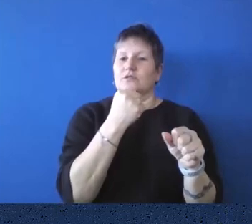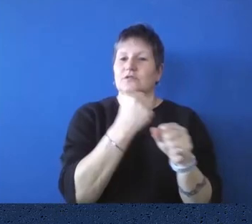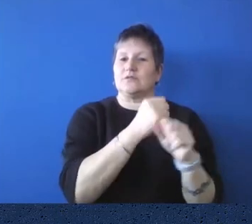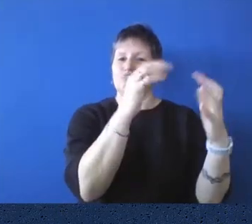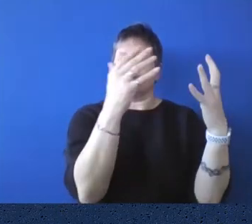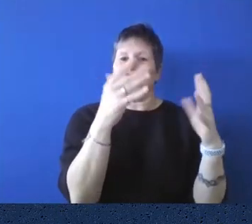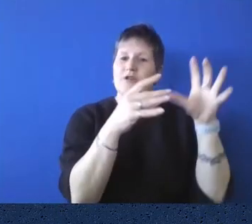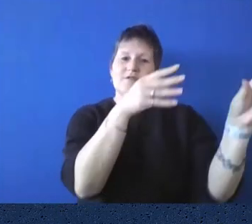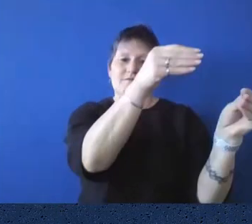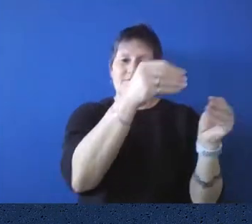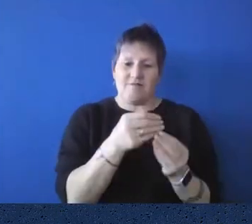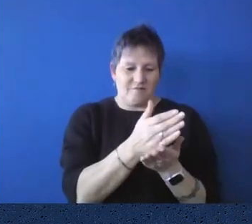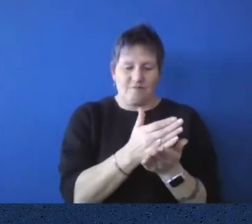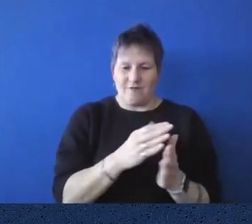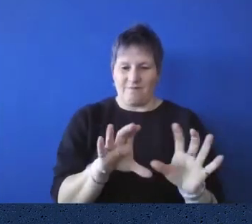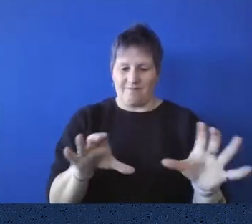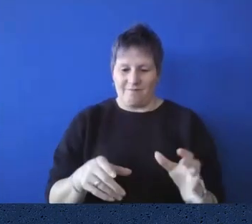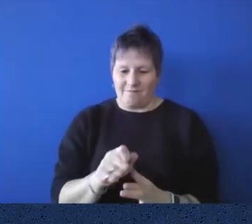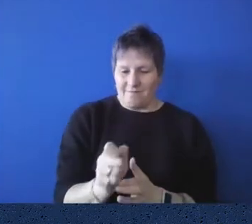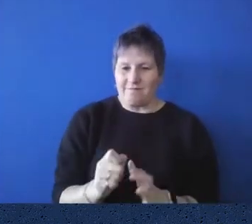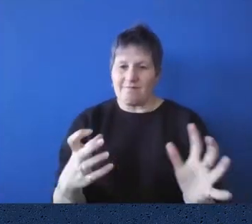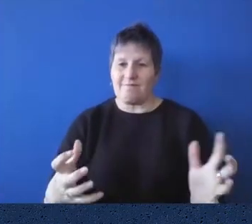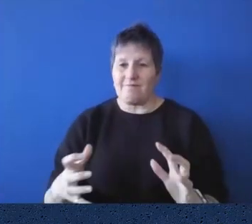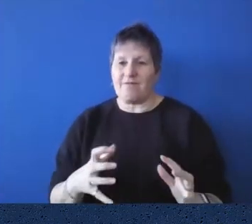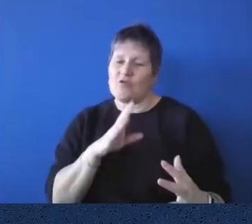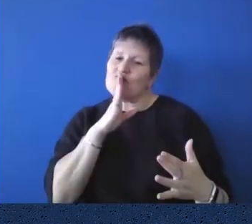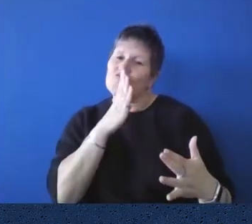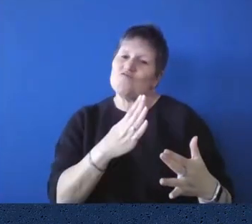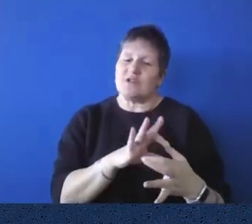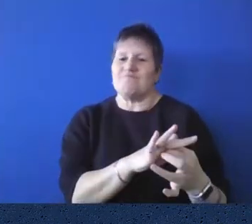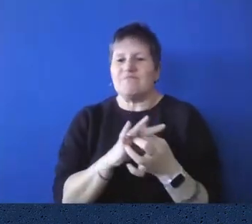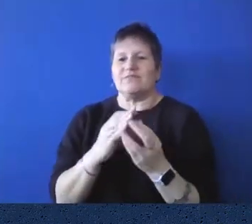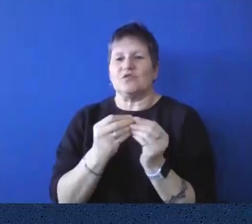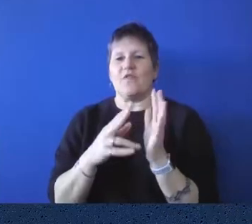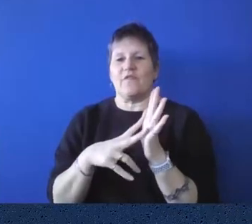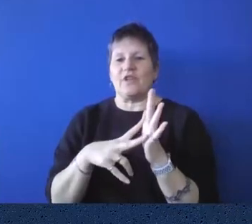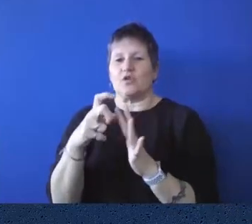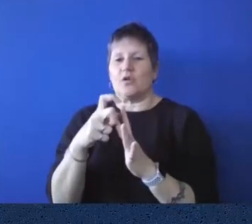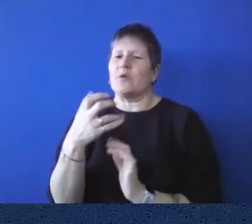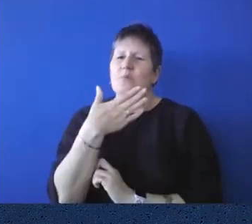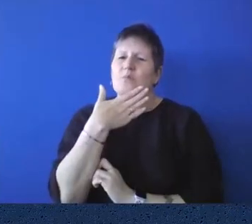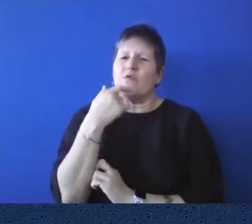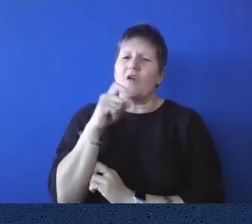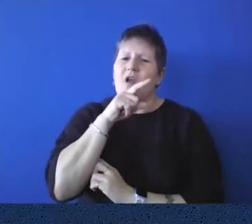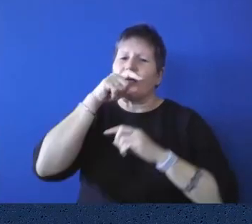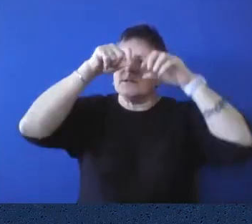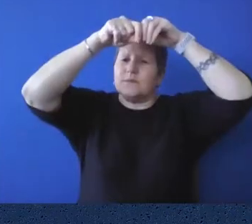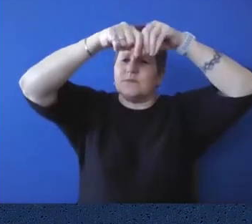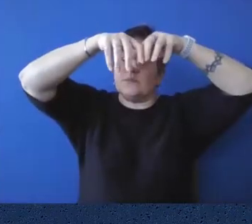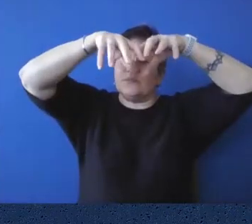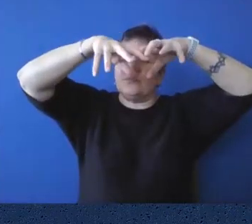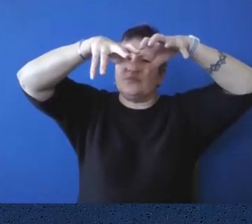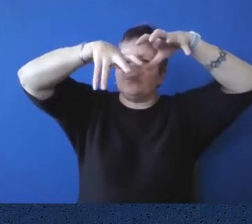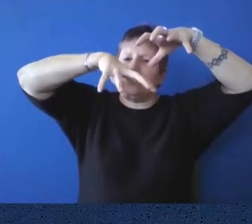represents Victoria as well. Um, there's a beautiful, uh, chandelier that, um, hung above the